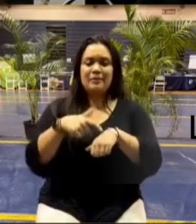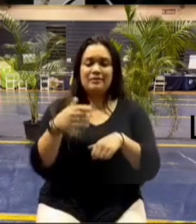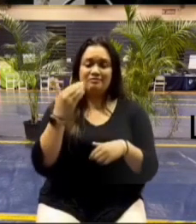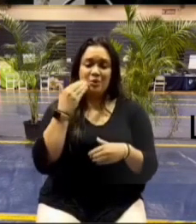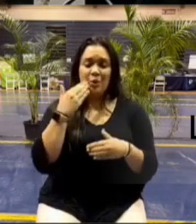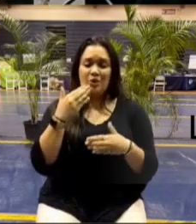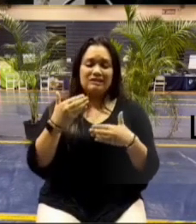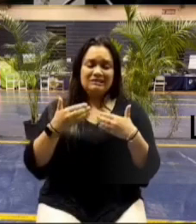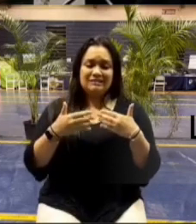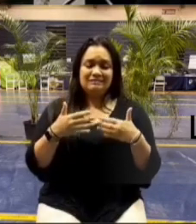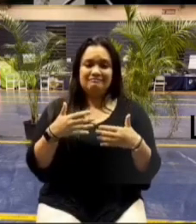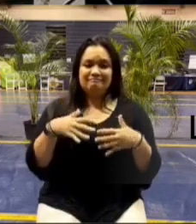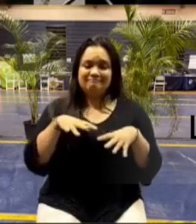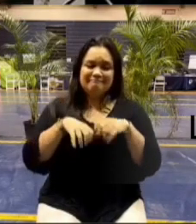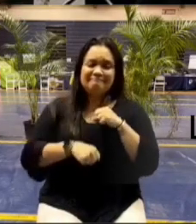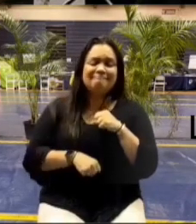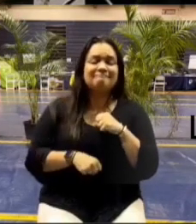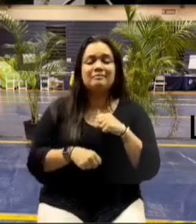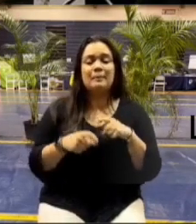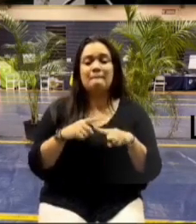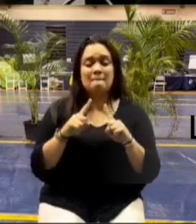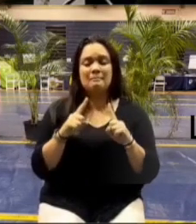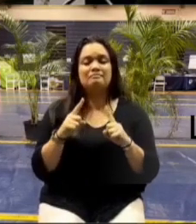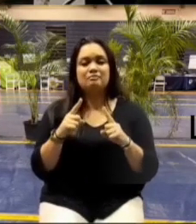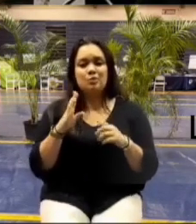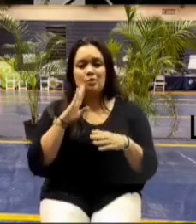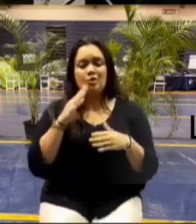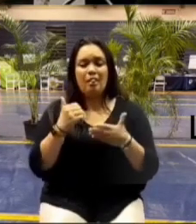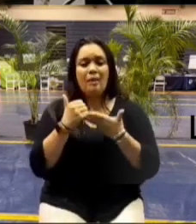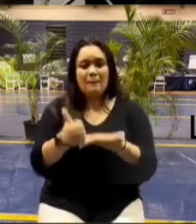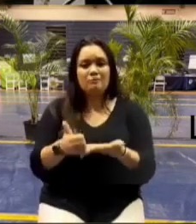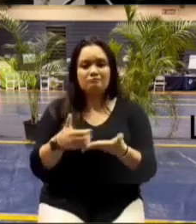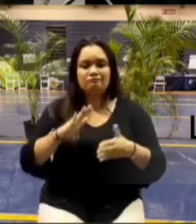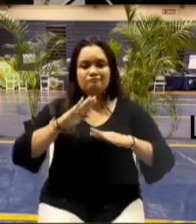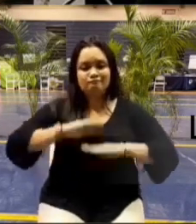i appreciate your time tonight mahalo